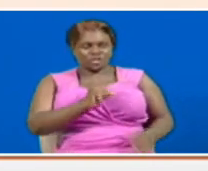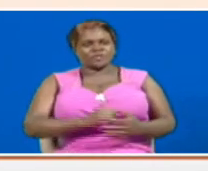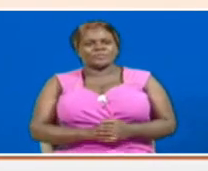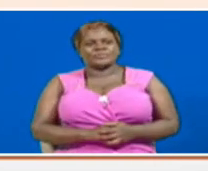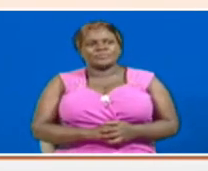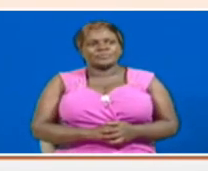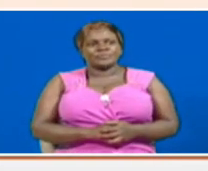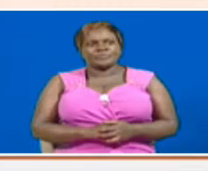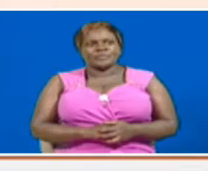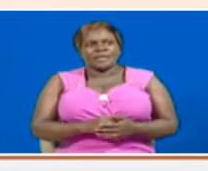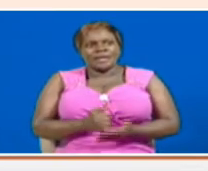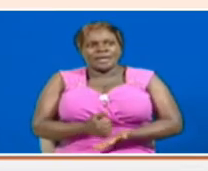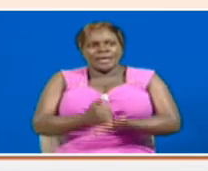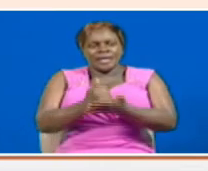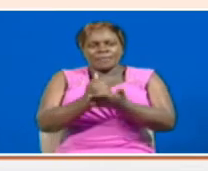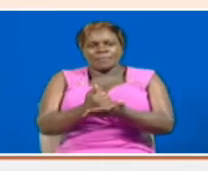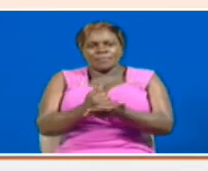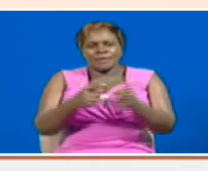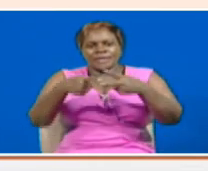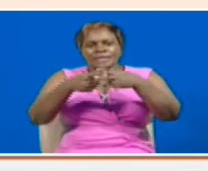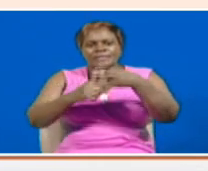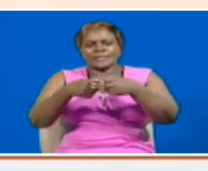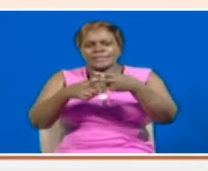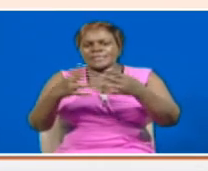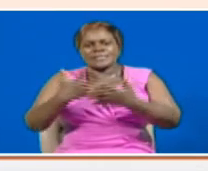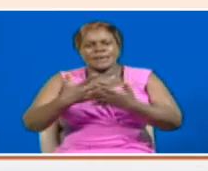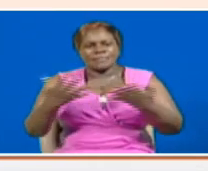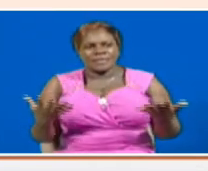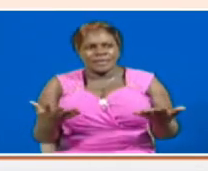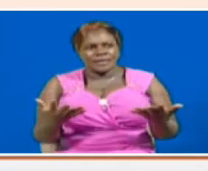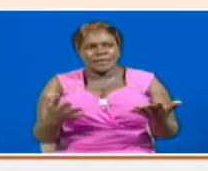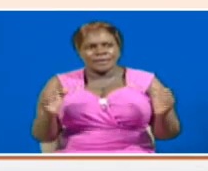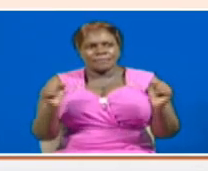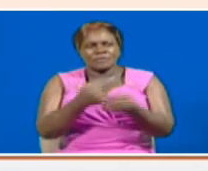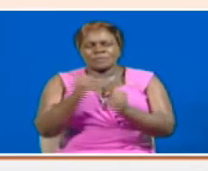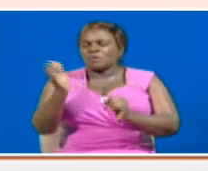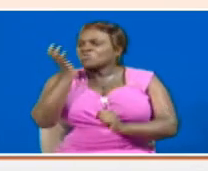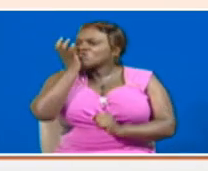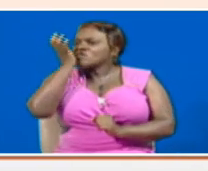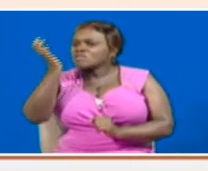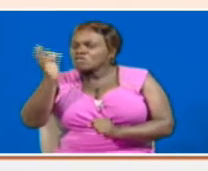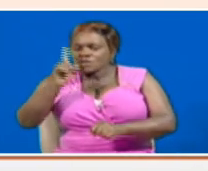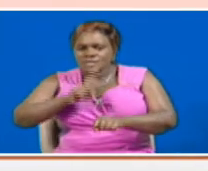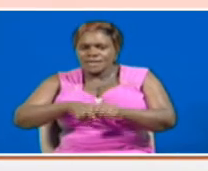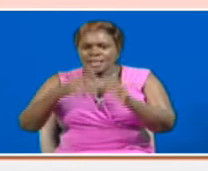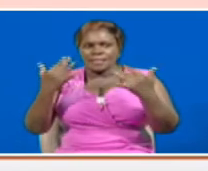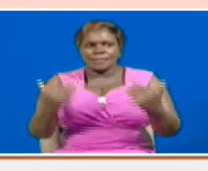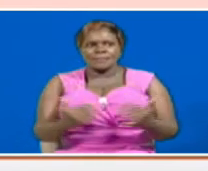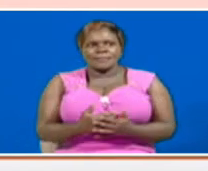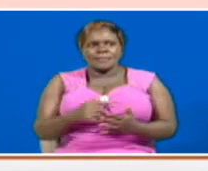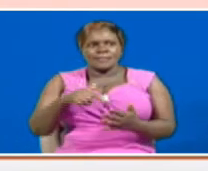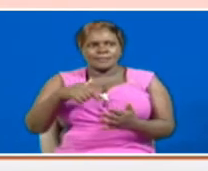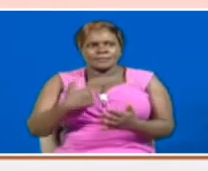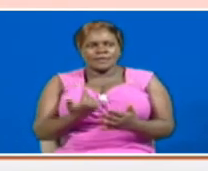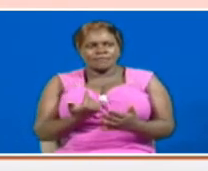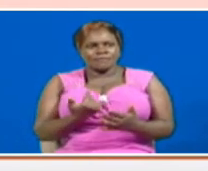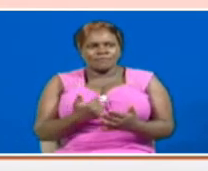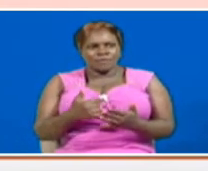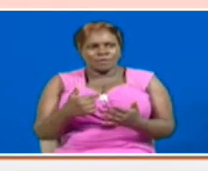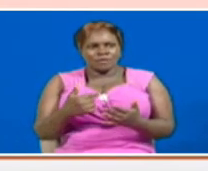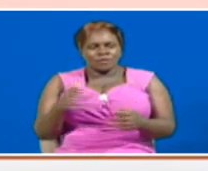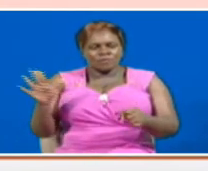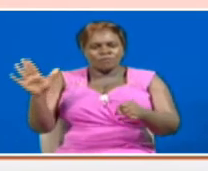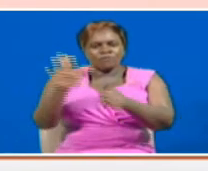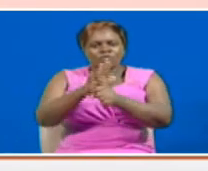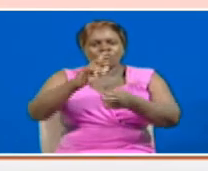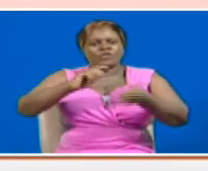So enabling this industry is something that cannot be ignored at the moment. We are on the cusp of a complete